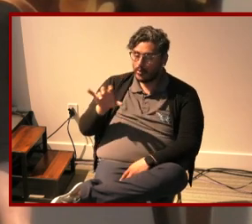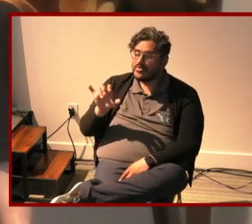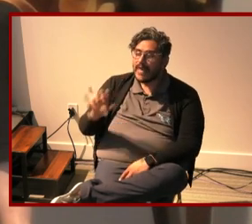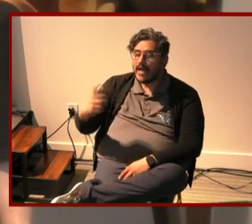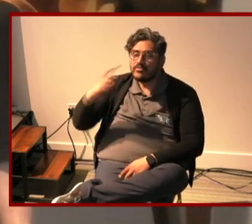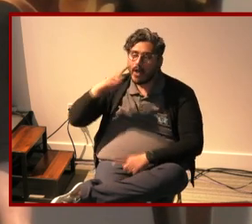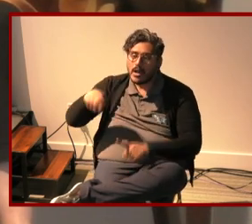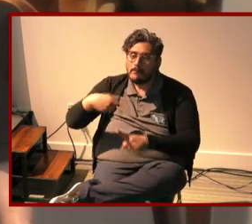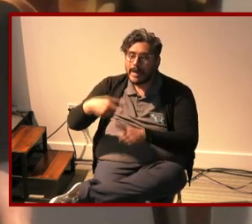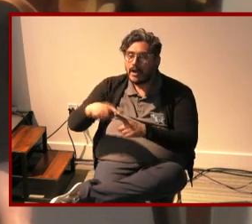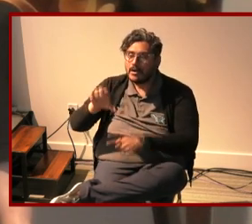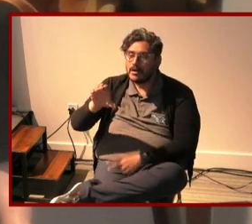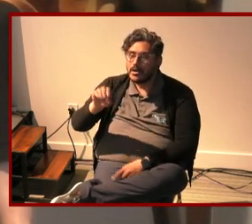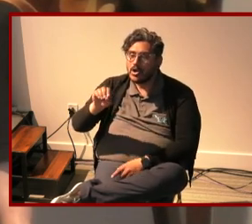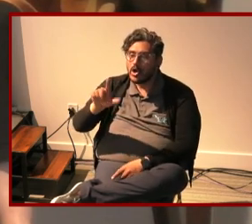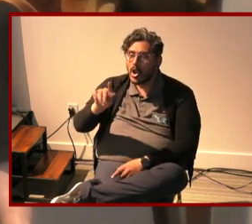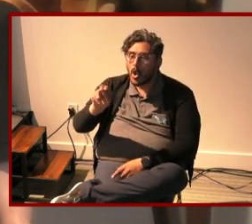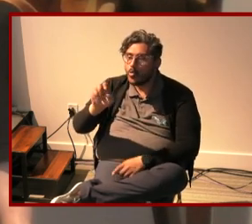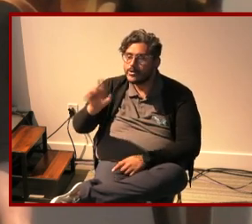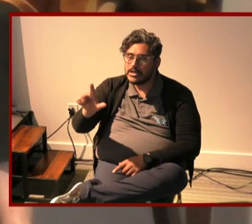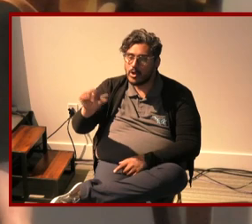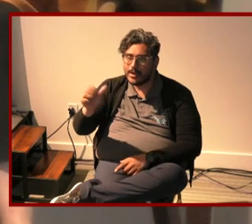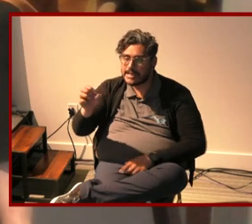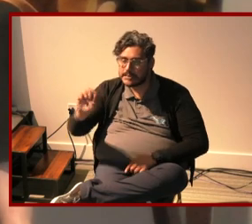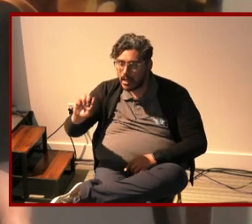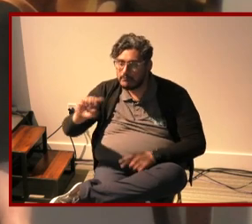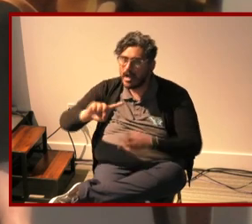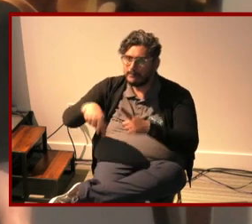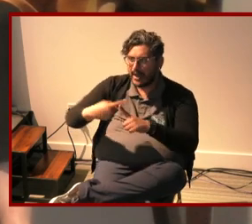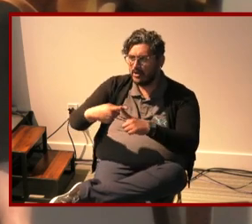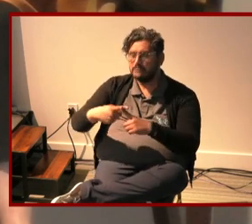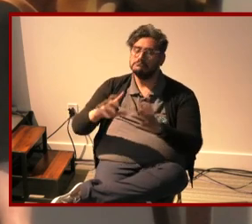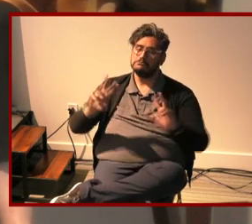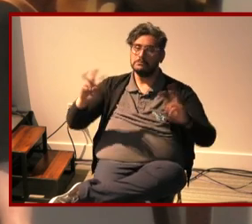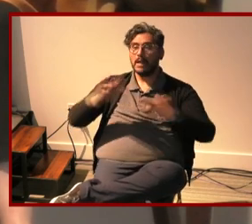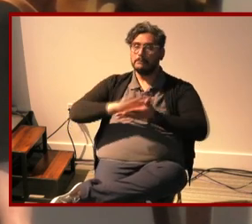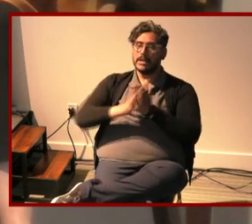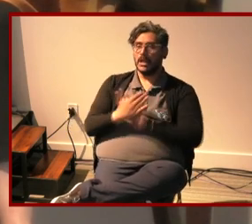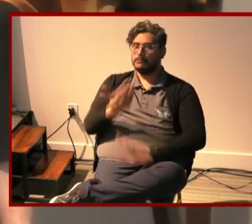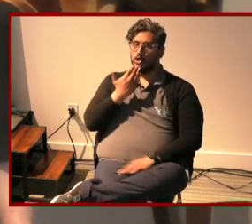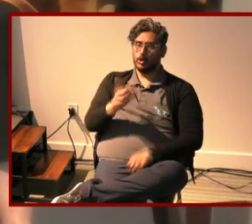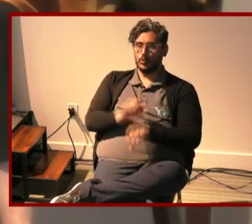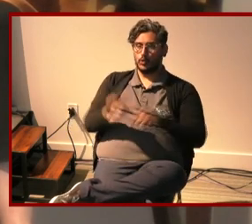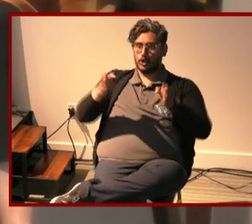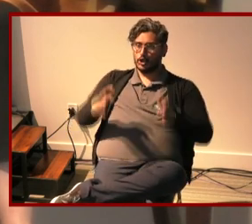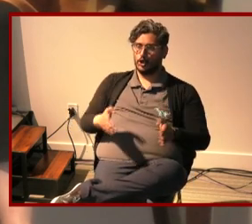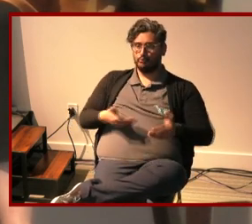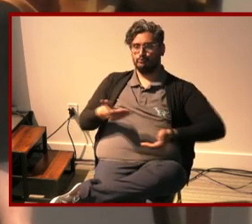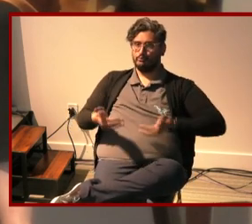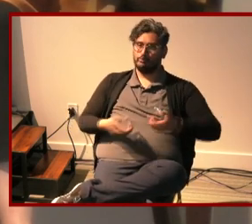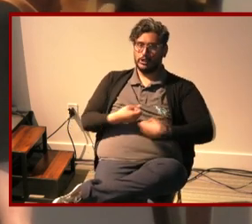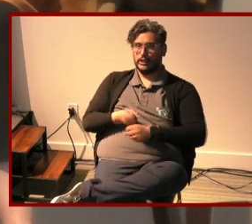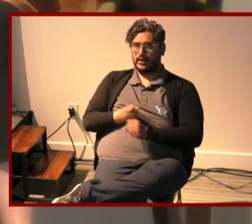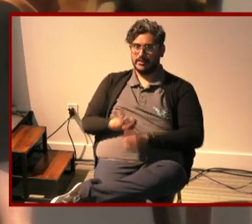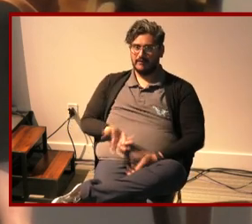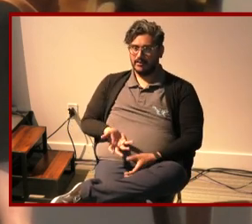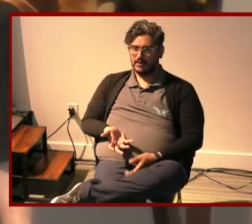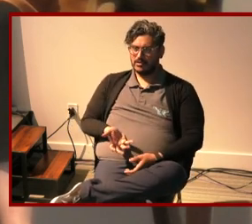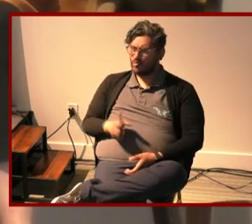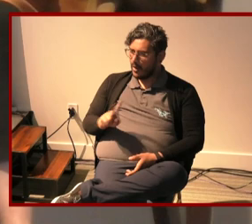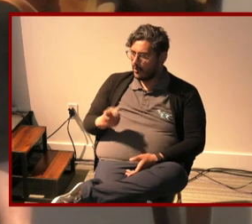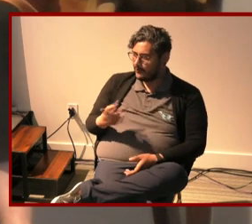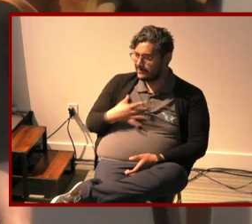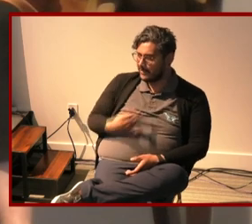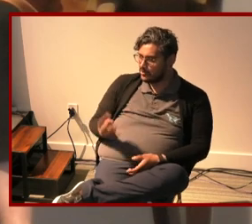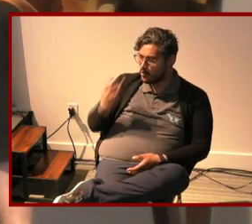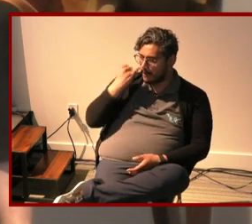notions of productivity and becoming a good worker and i just always like to imagine what what what